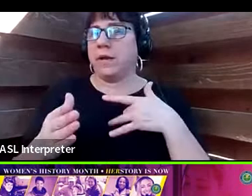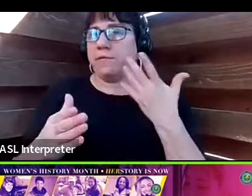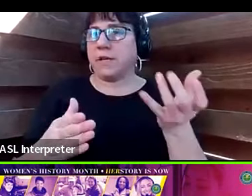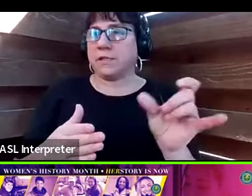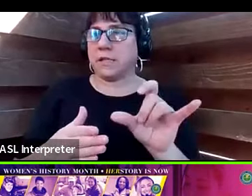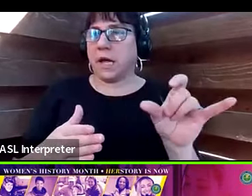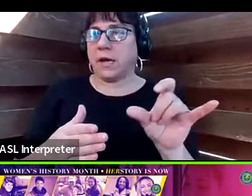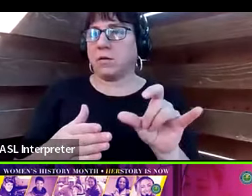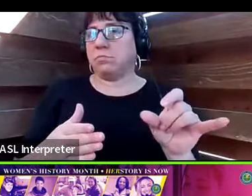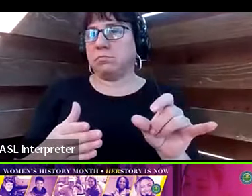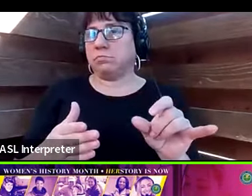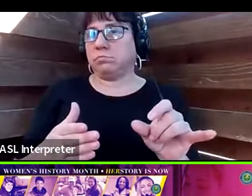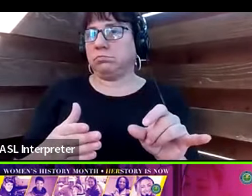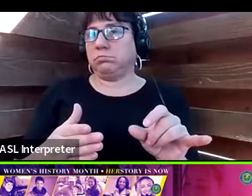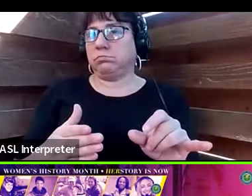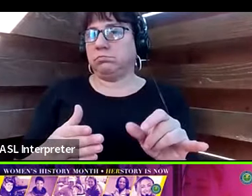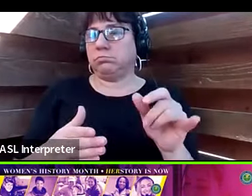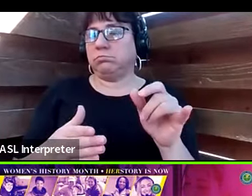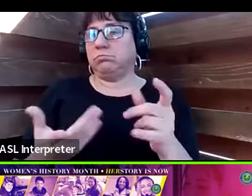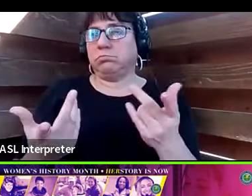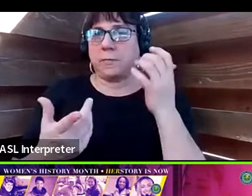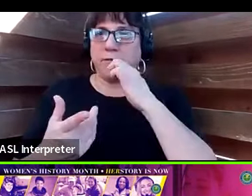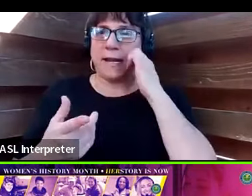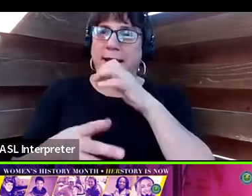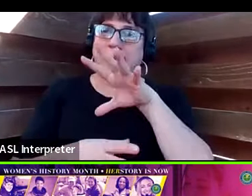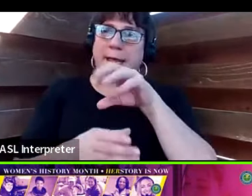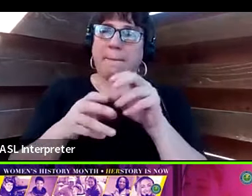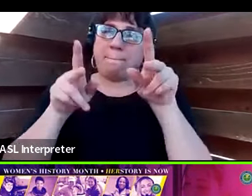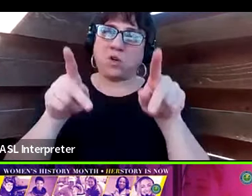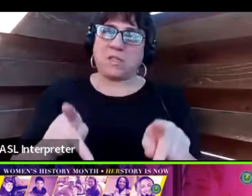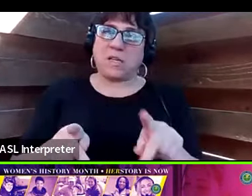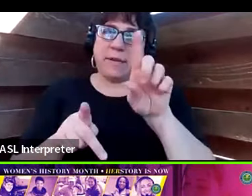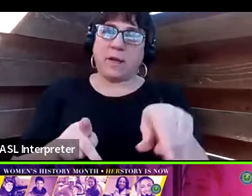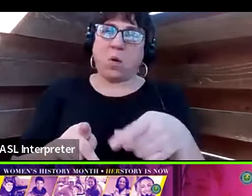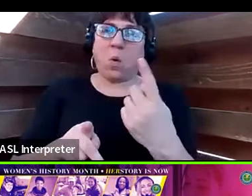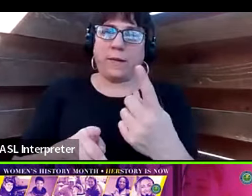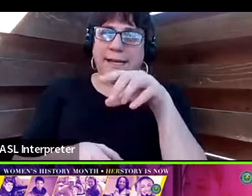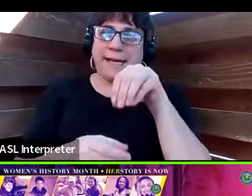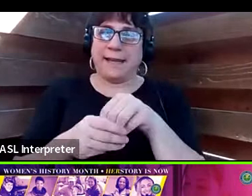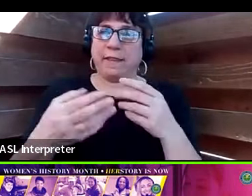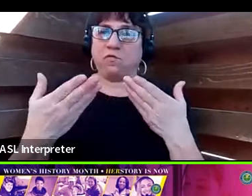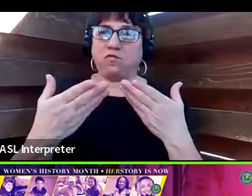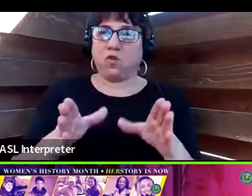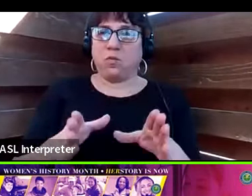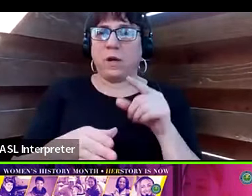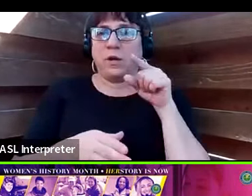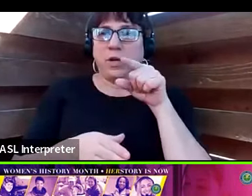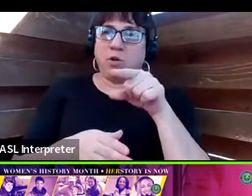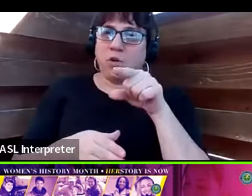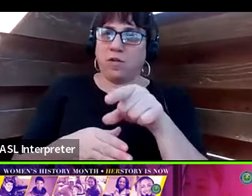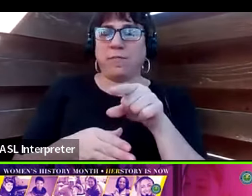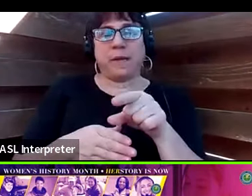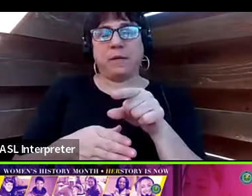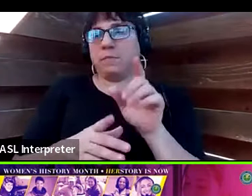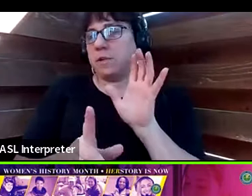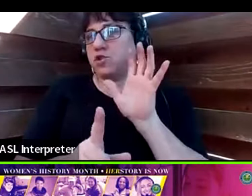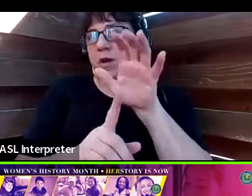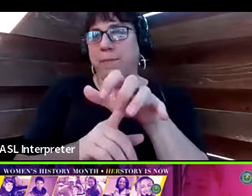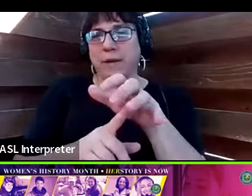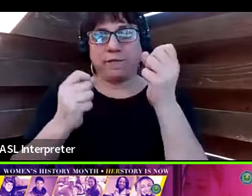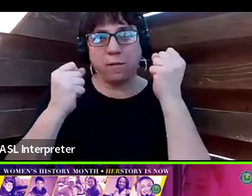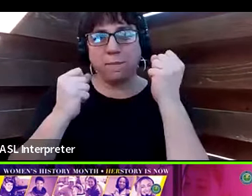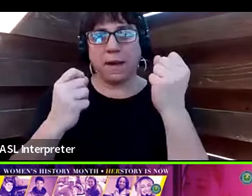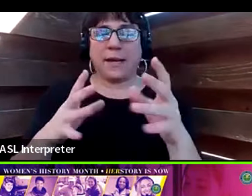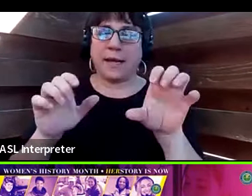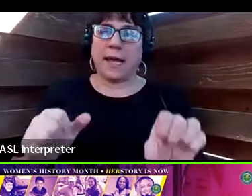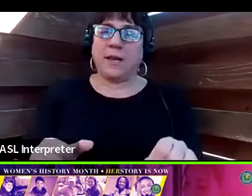routinely in person to be the only in a room. You have been a champion for so many. Can